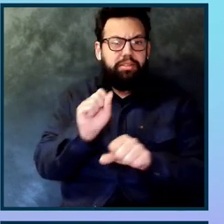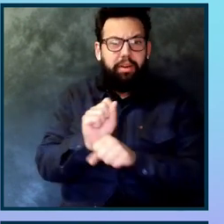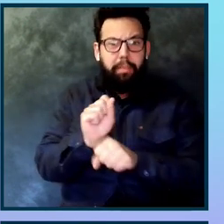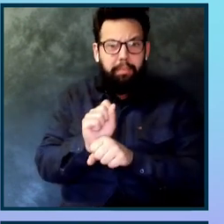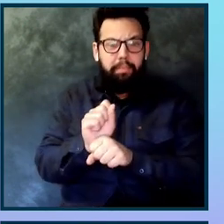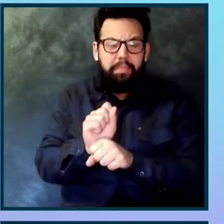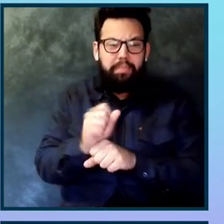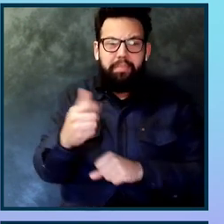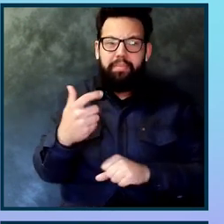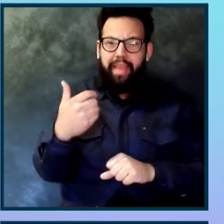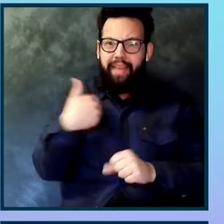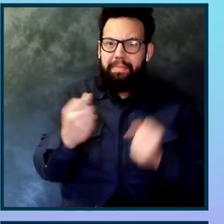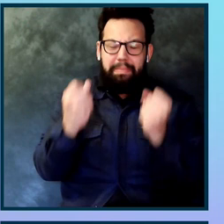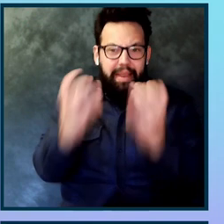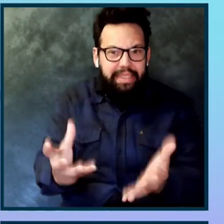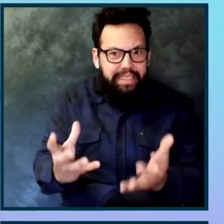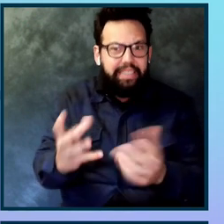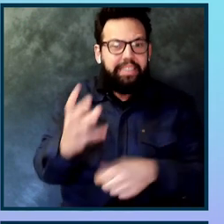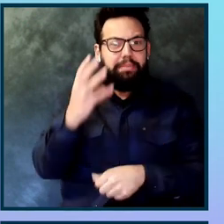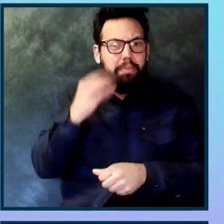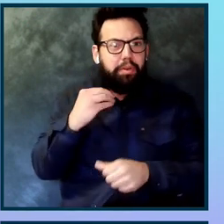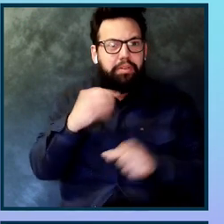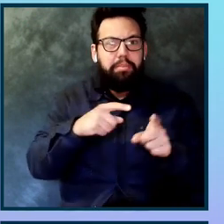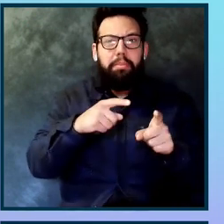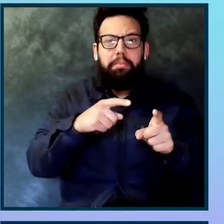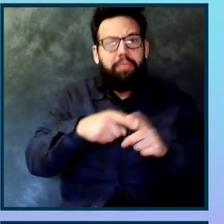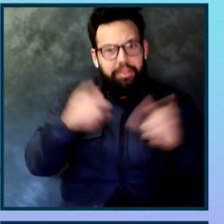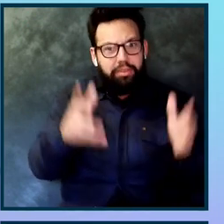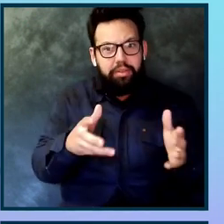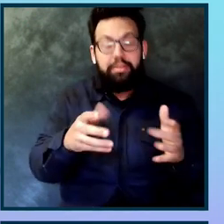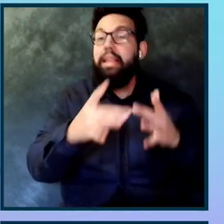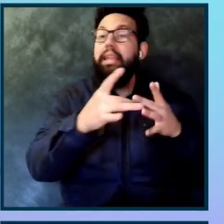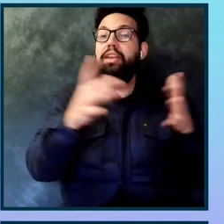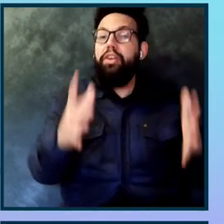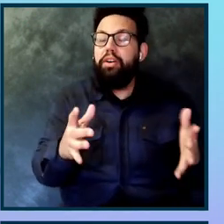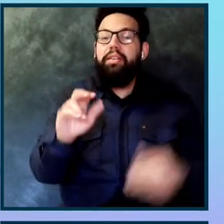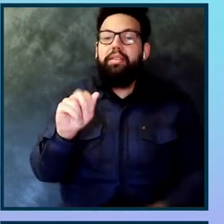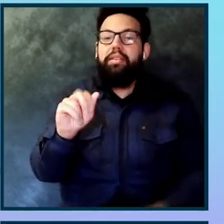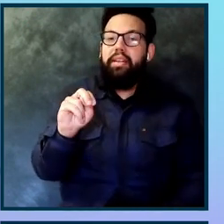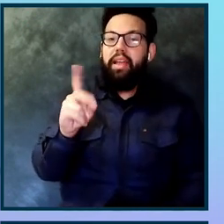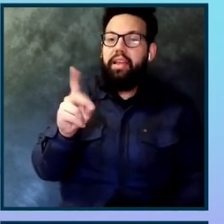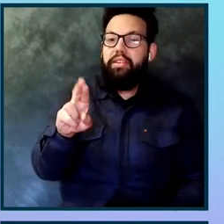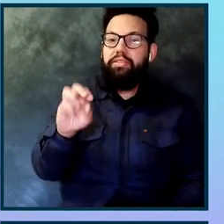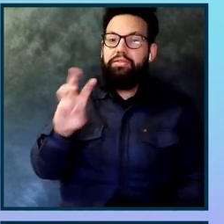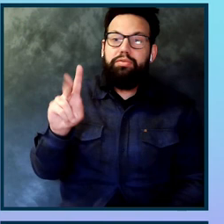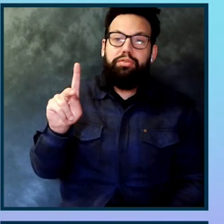accessibility professionals led by Andrew Kirkpatrick, the Director of Accessibility at Adobe.